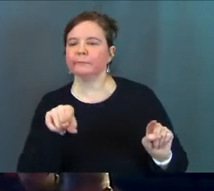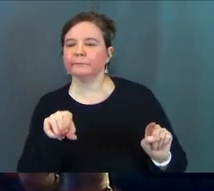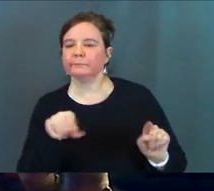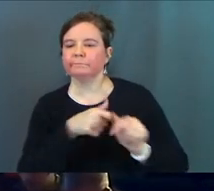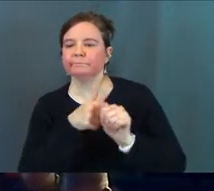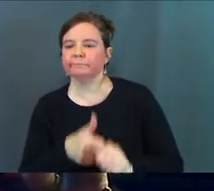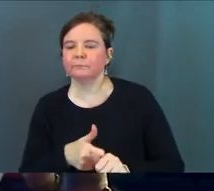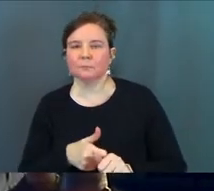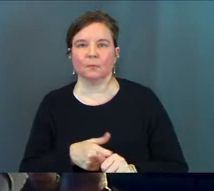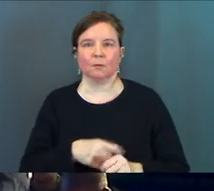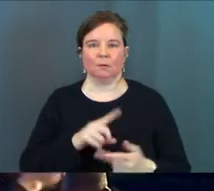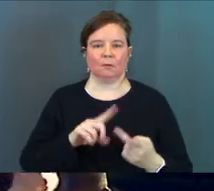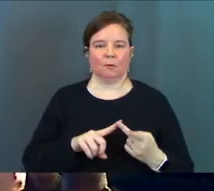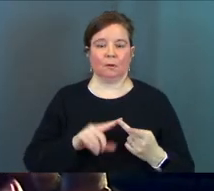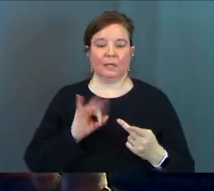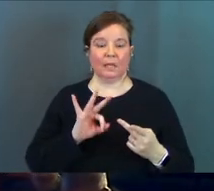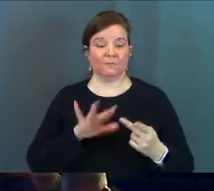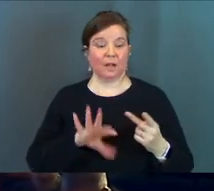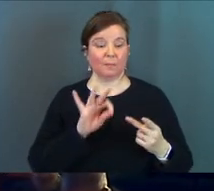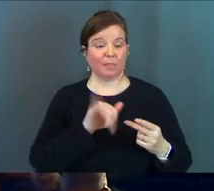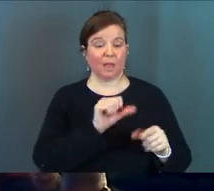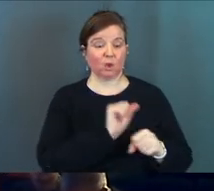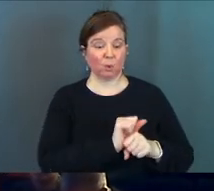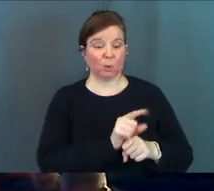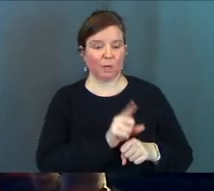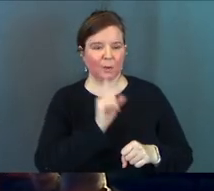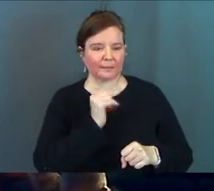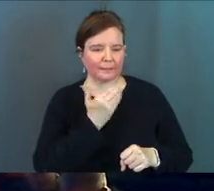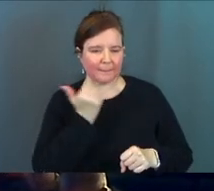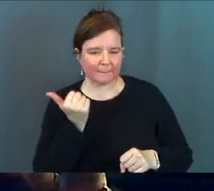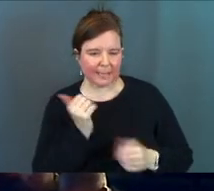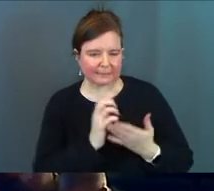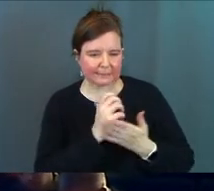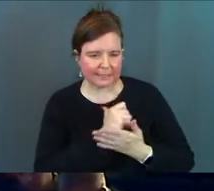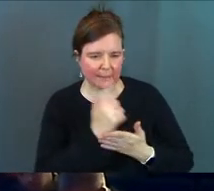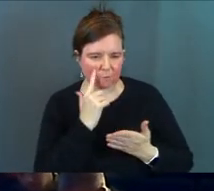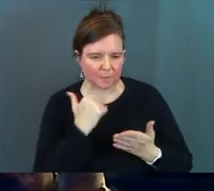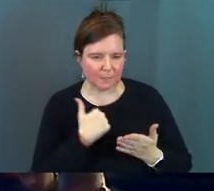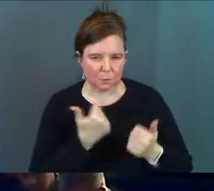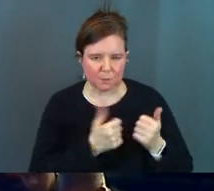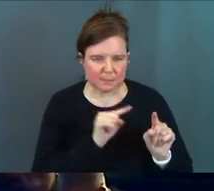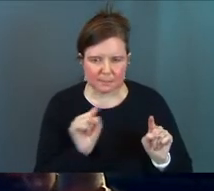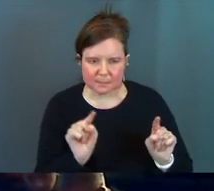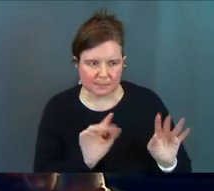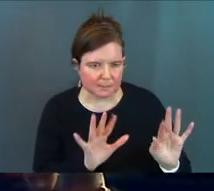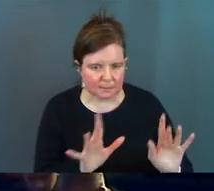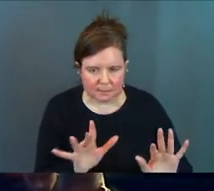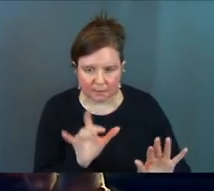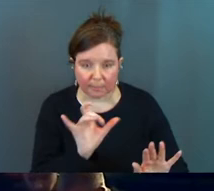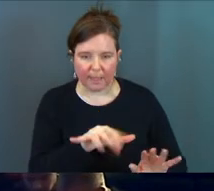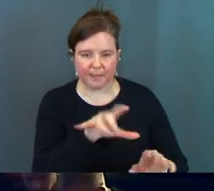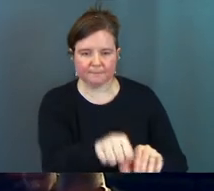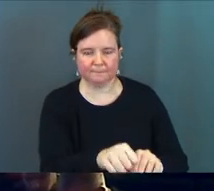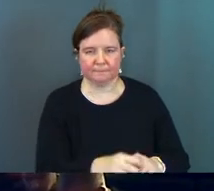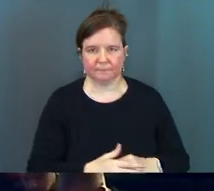versus what career if I choose this career it's got the best income stream possible for my future